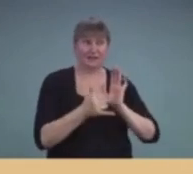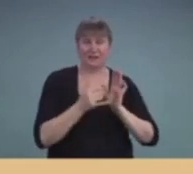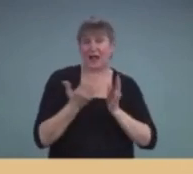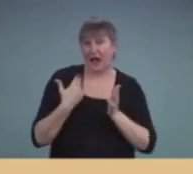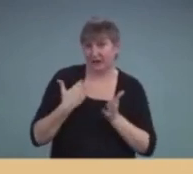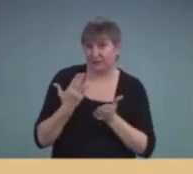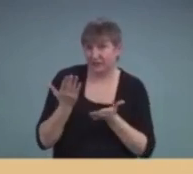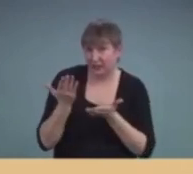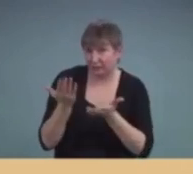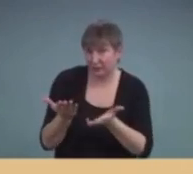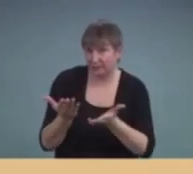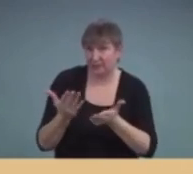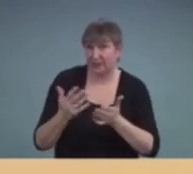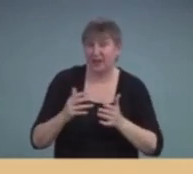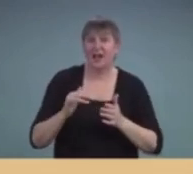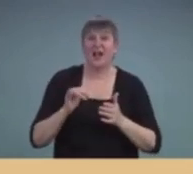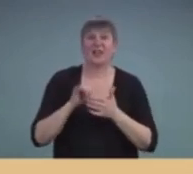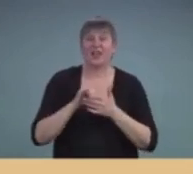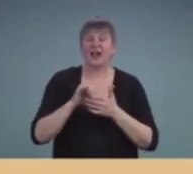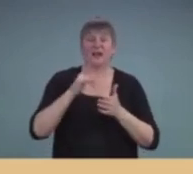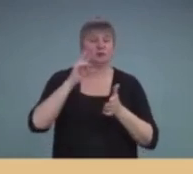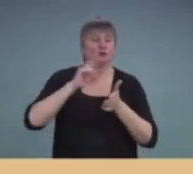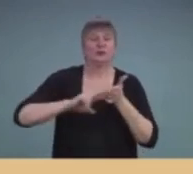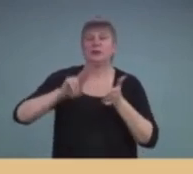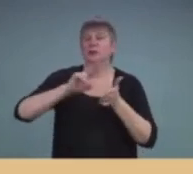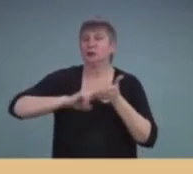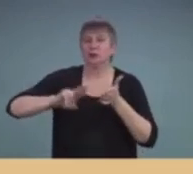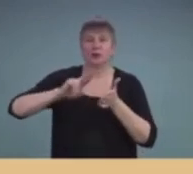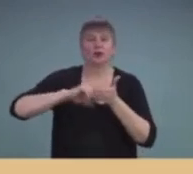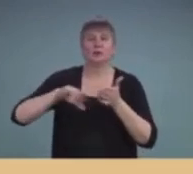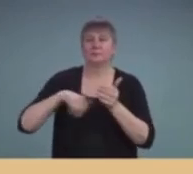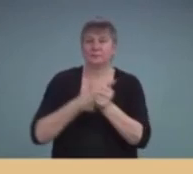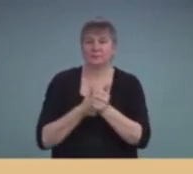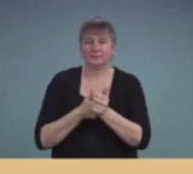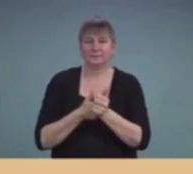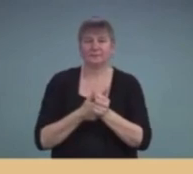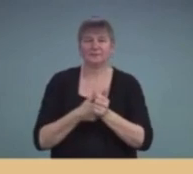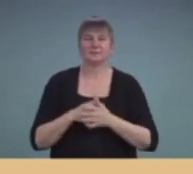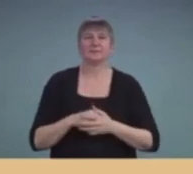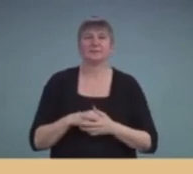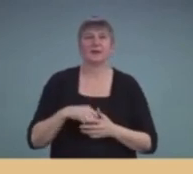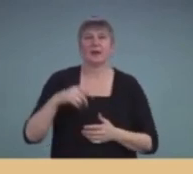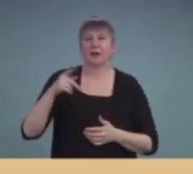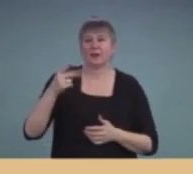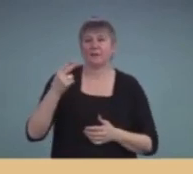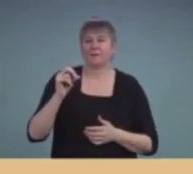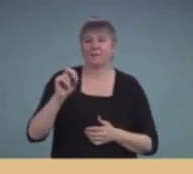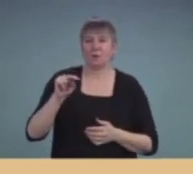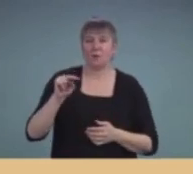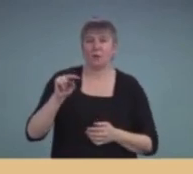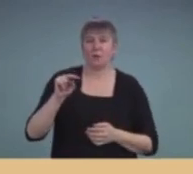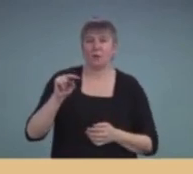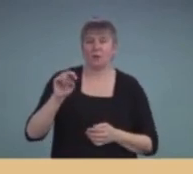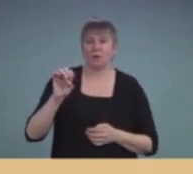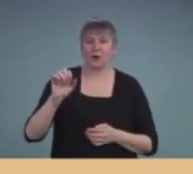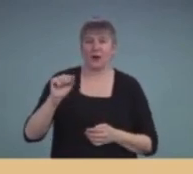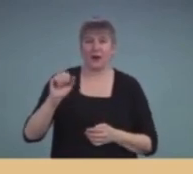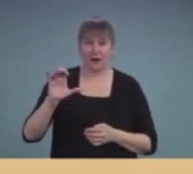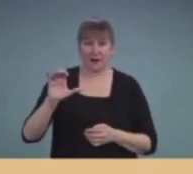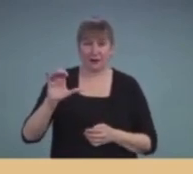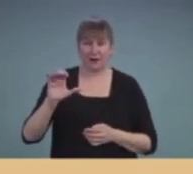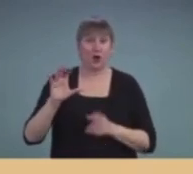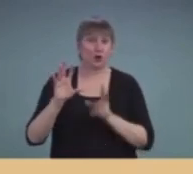It has a huge research agenda. The Phonak conference proceedings are also